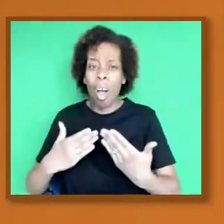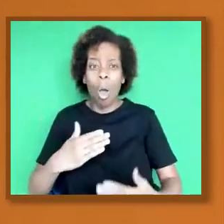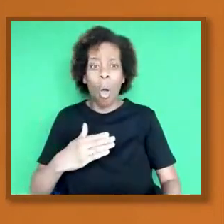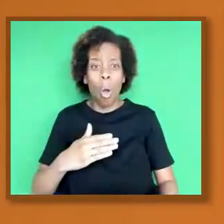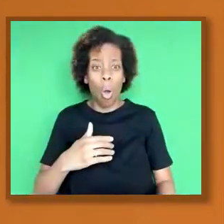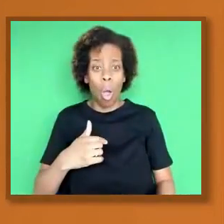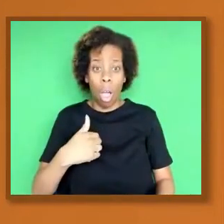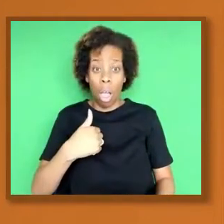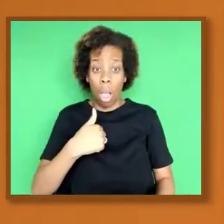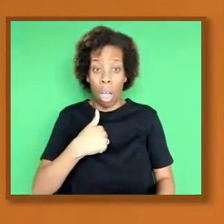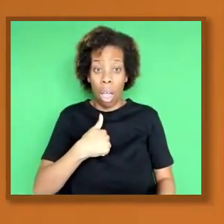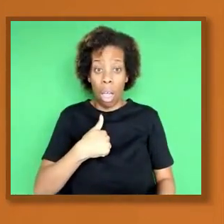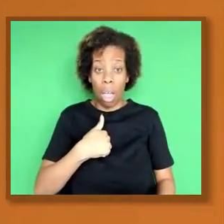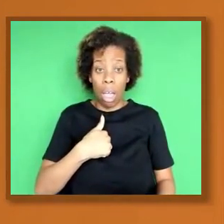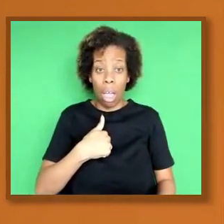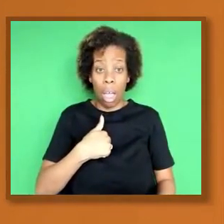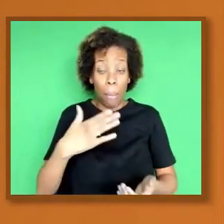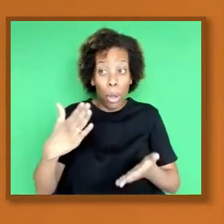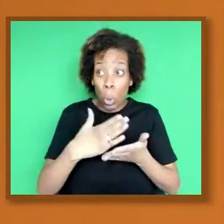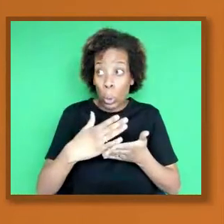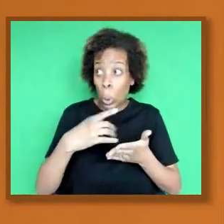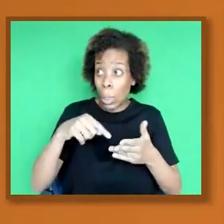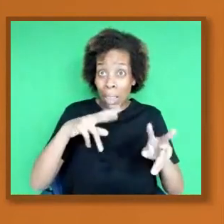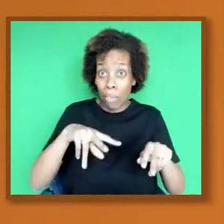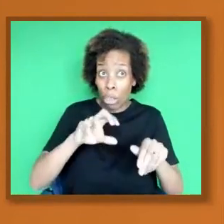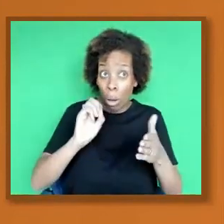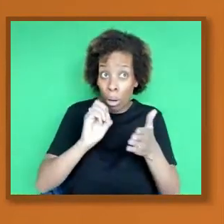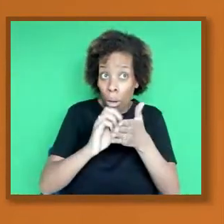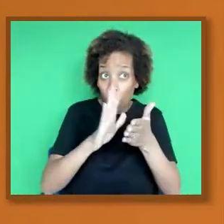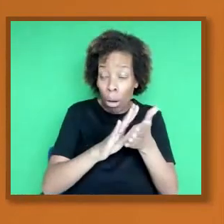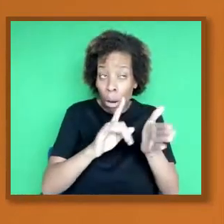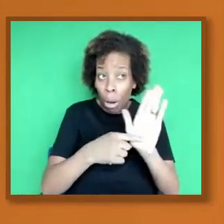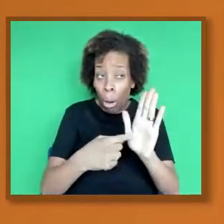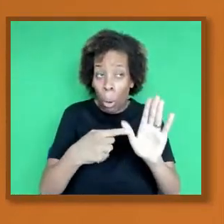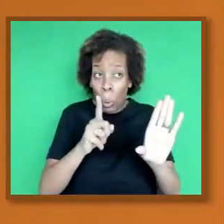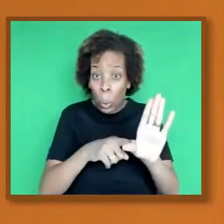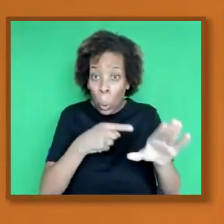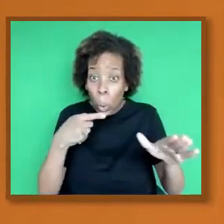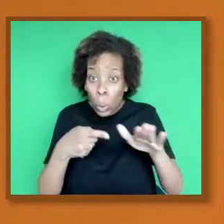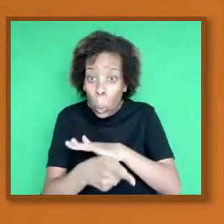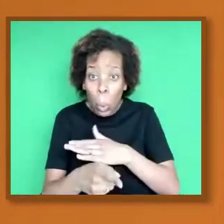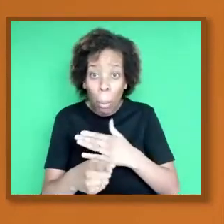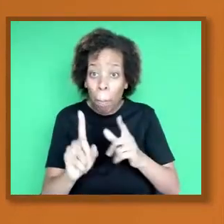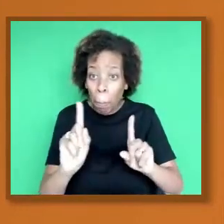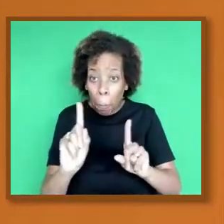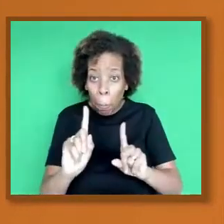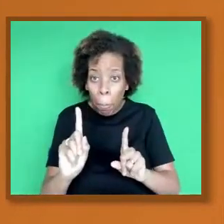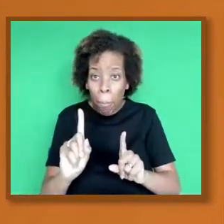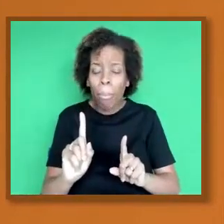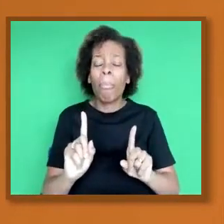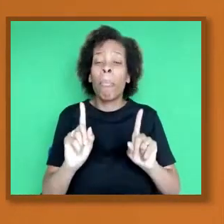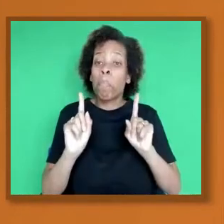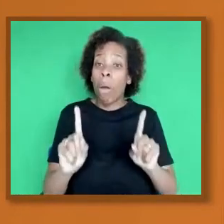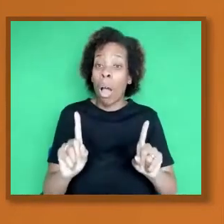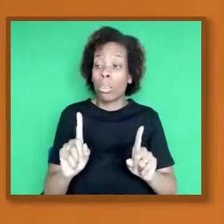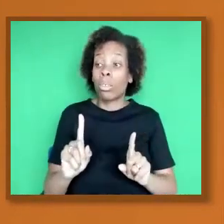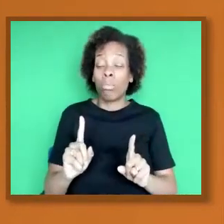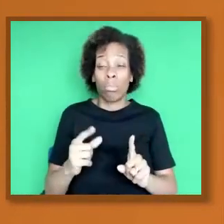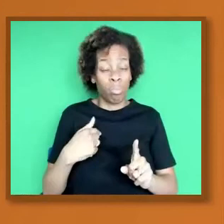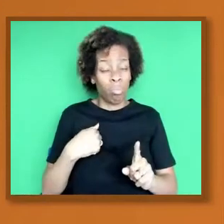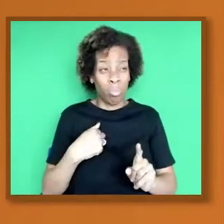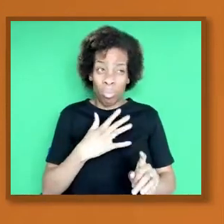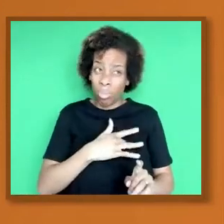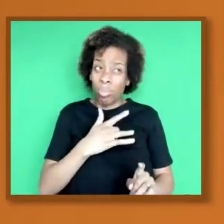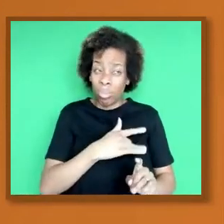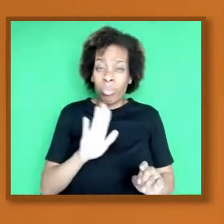this video will be on YouTube or where it's going to be, but the Black community, and I can say that I have been